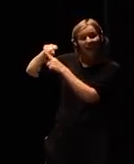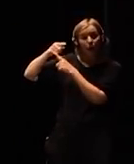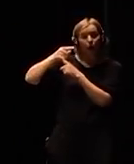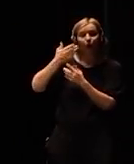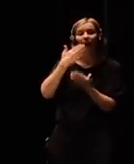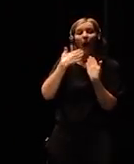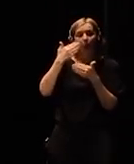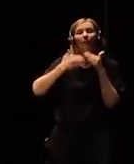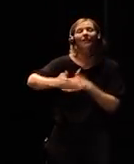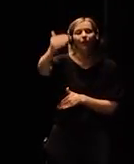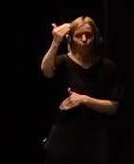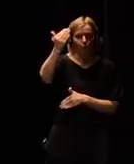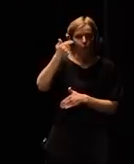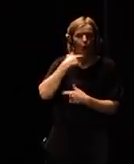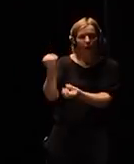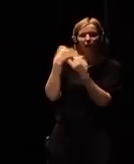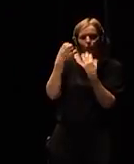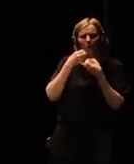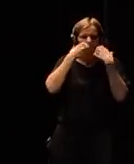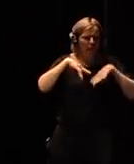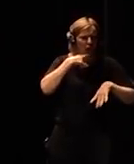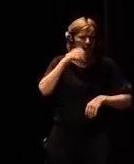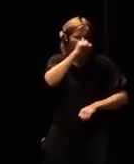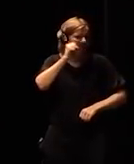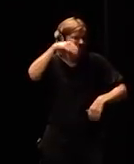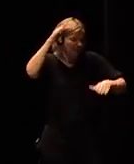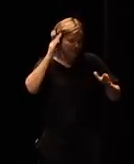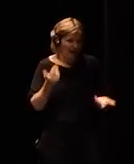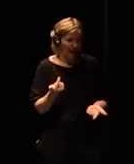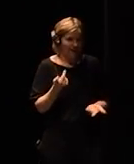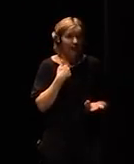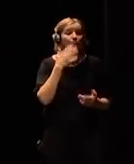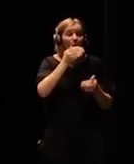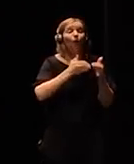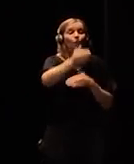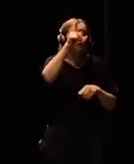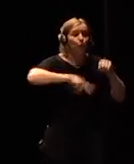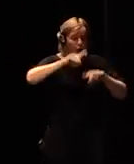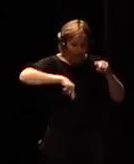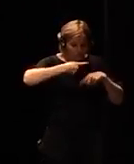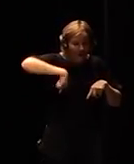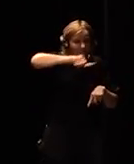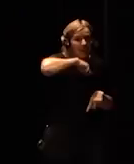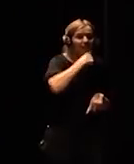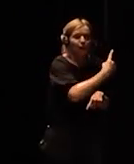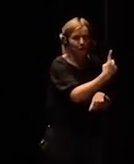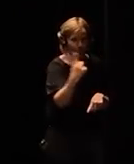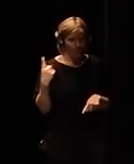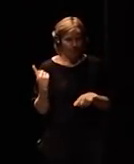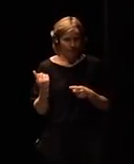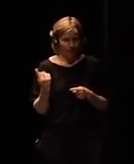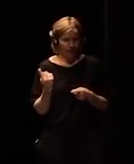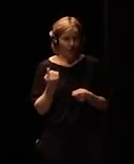The future is about us. It's not about some box. It's not about some network, about making money with downloads or